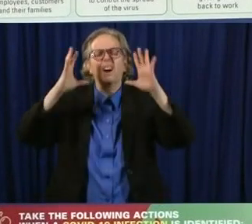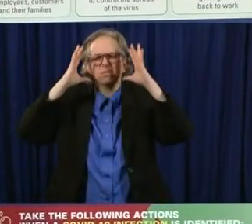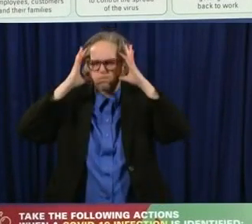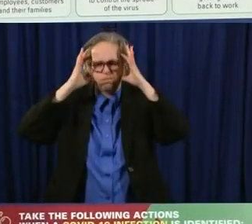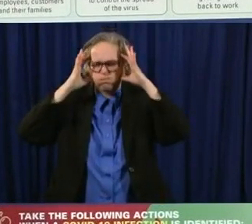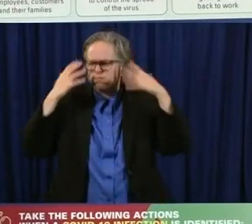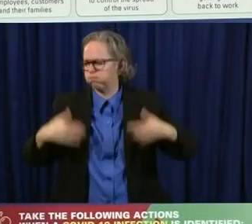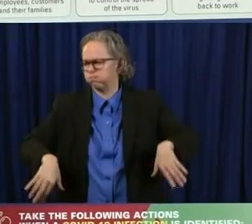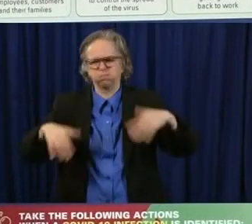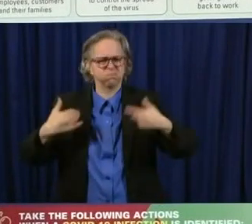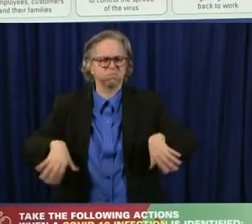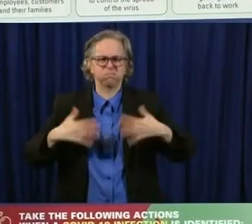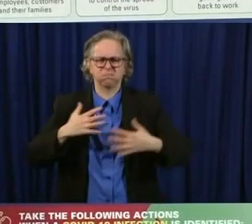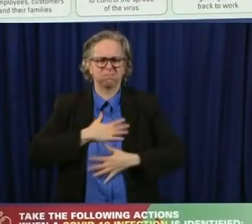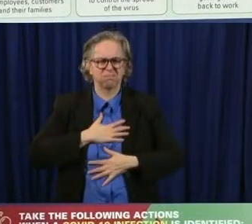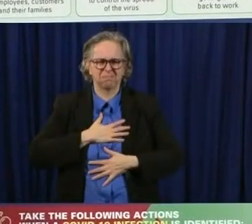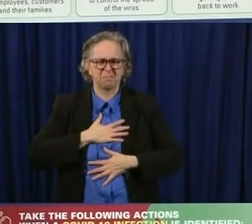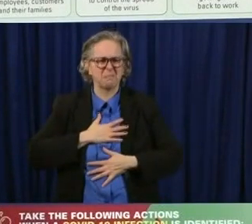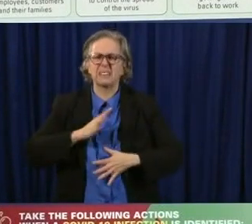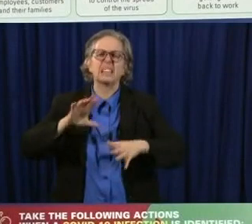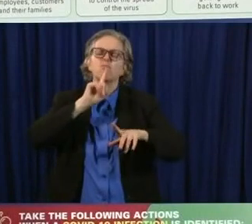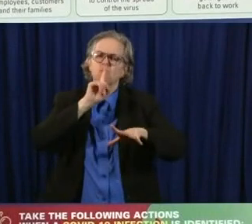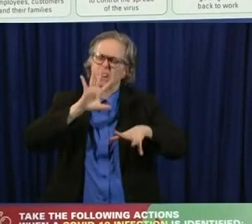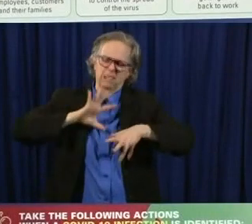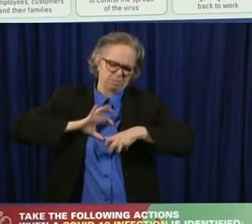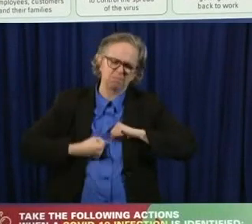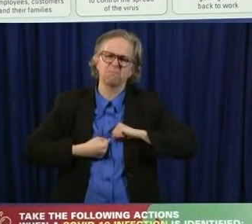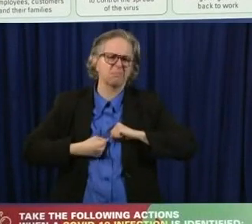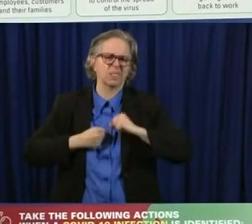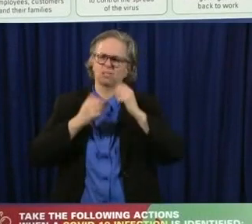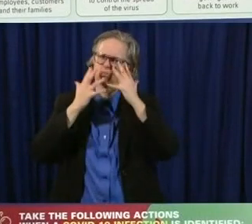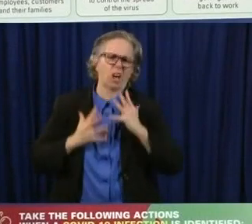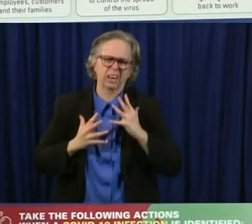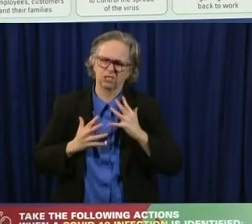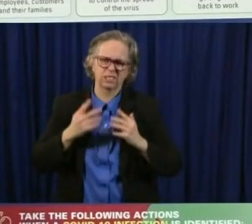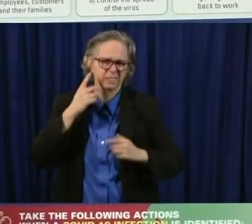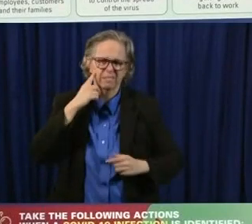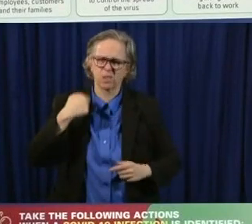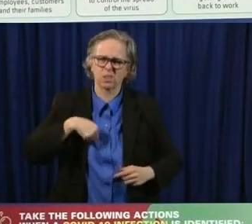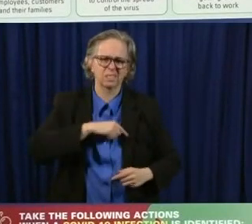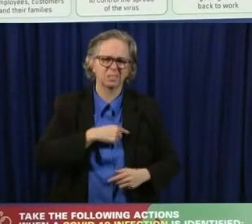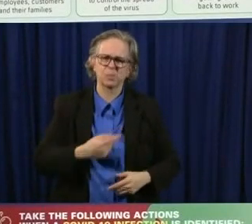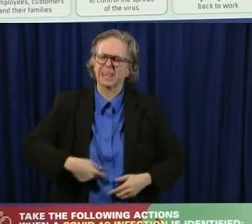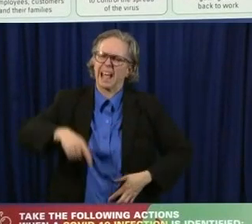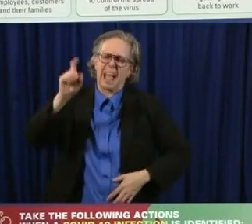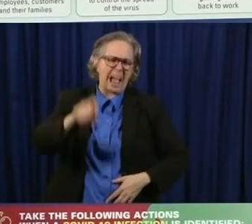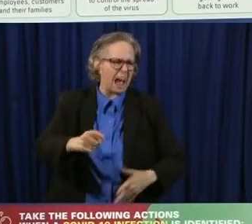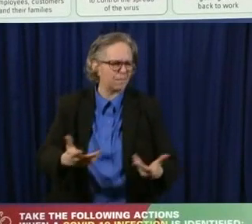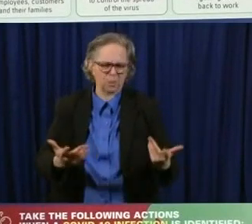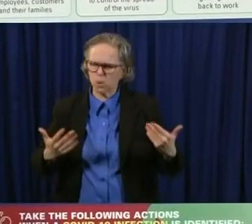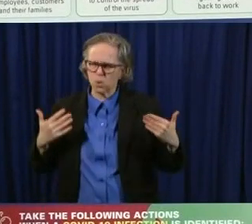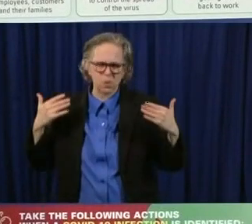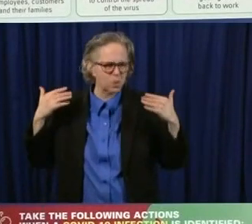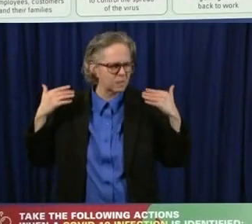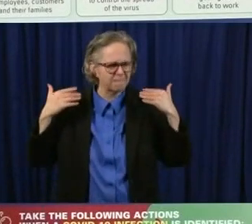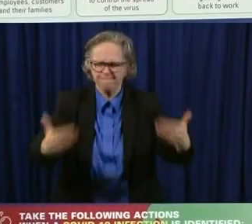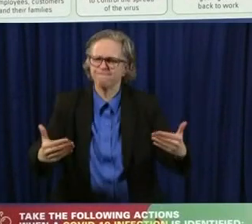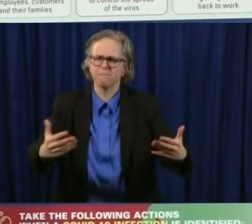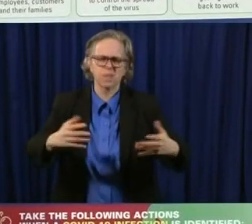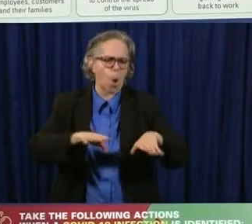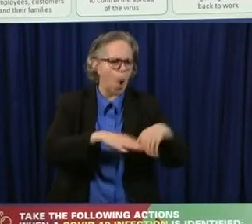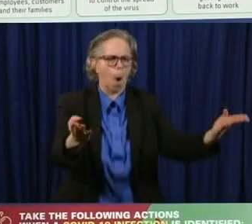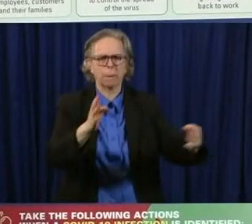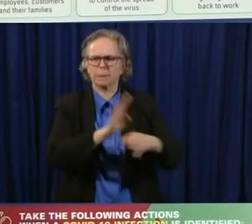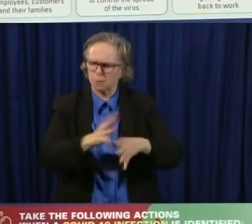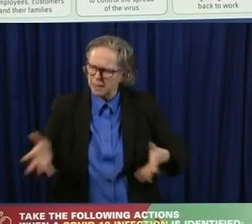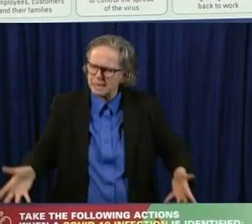the tragedy of this. So we've got to get moving. We've got to get people back, back to work. We've got to